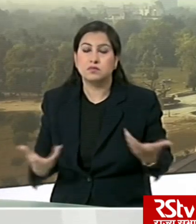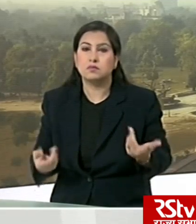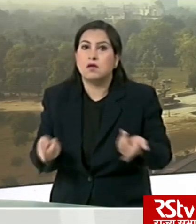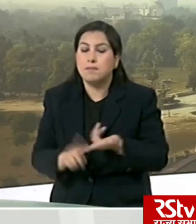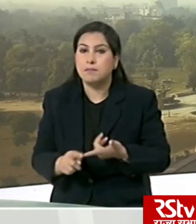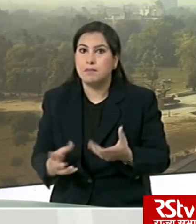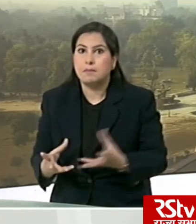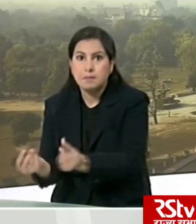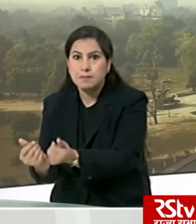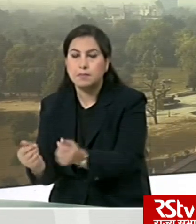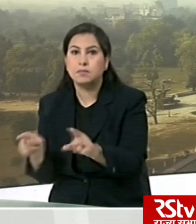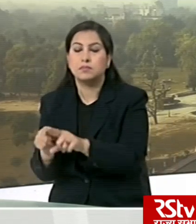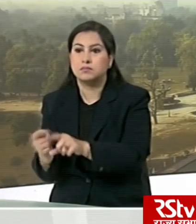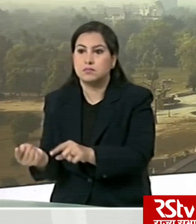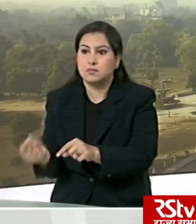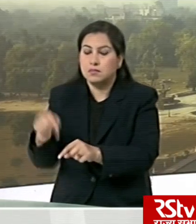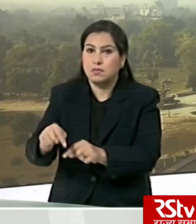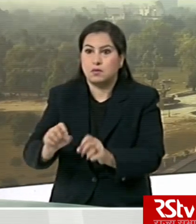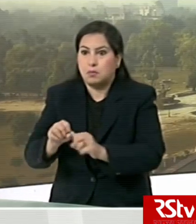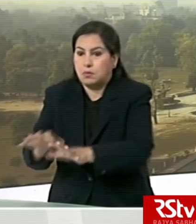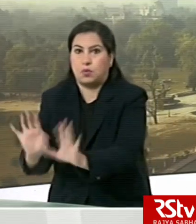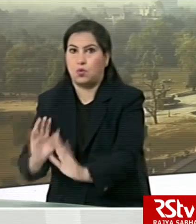not slip into the hotspot districts.